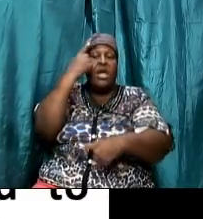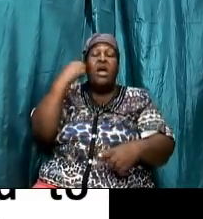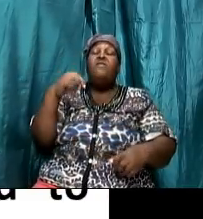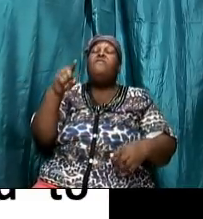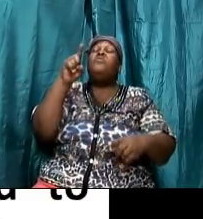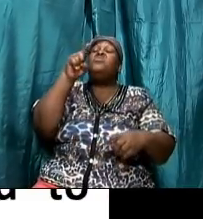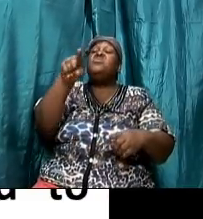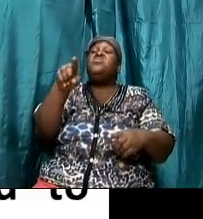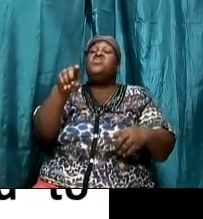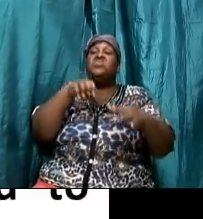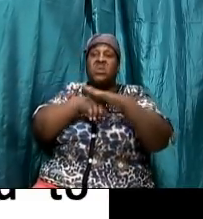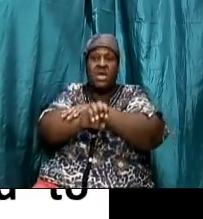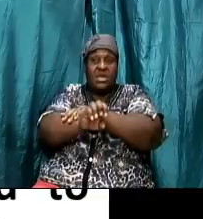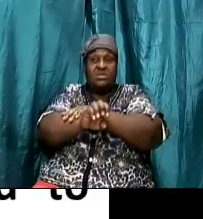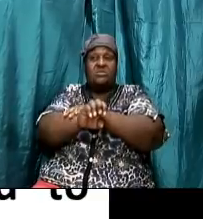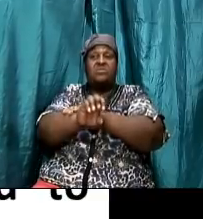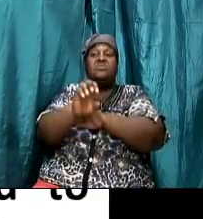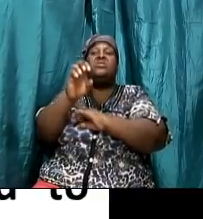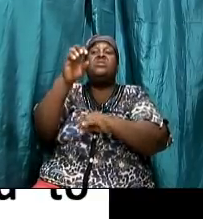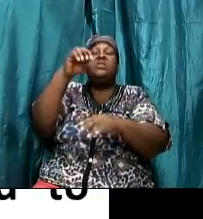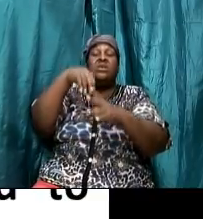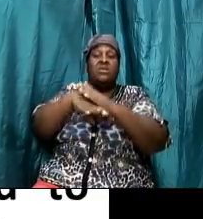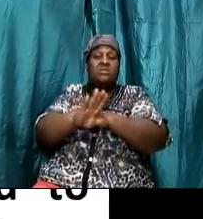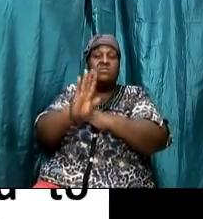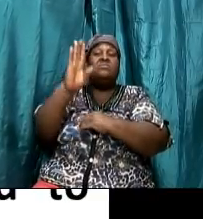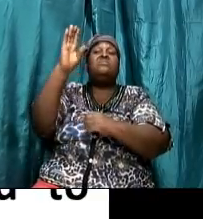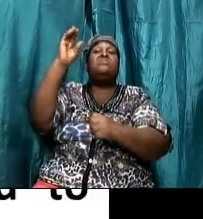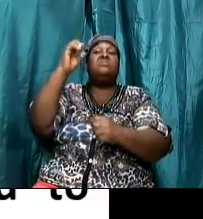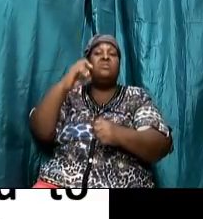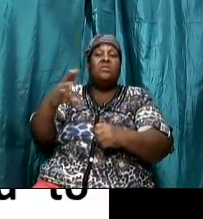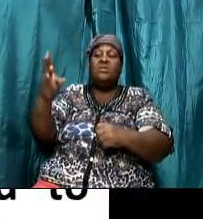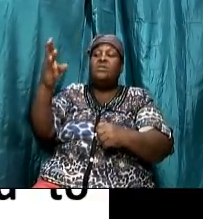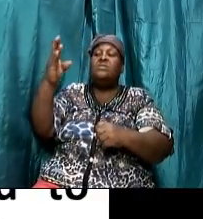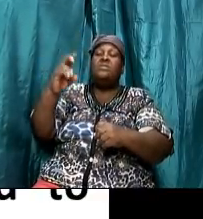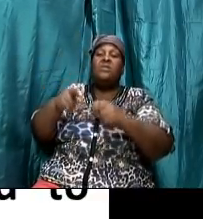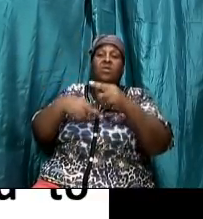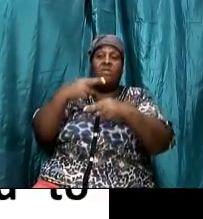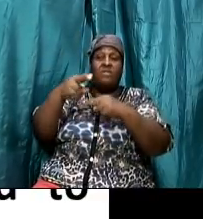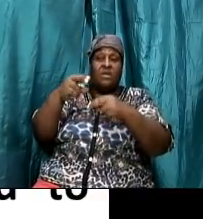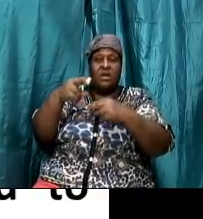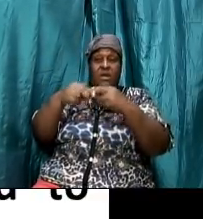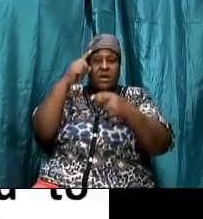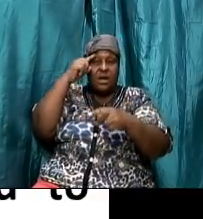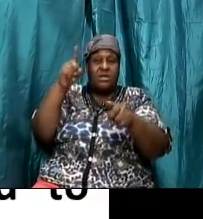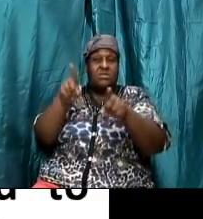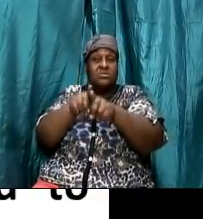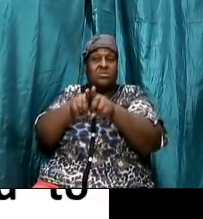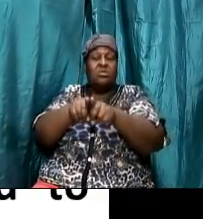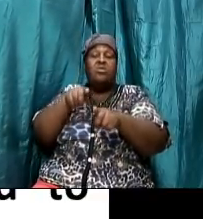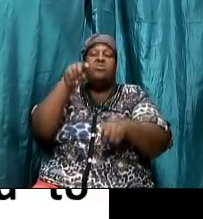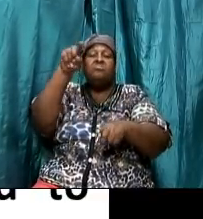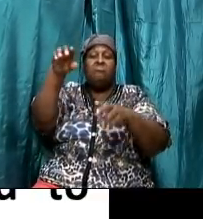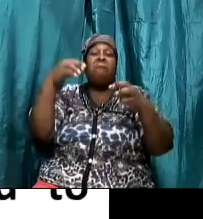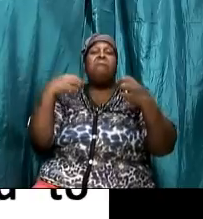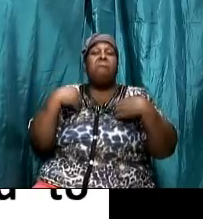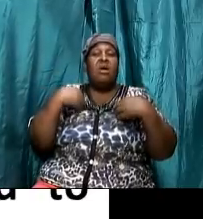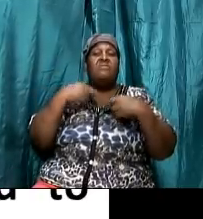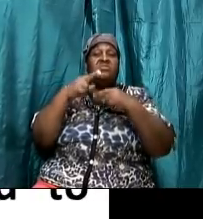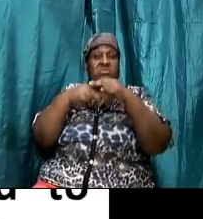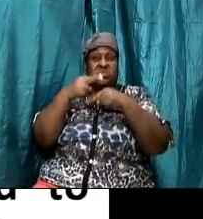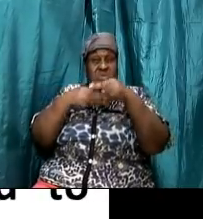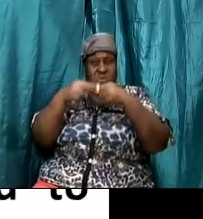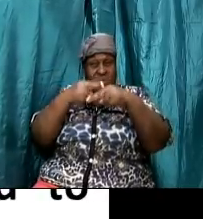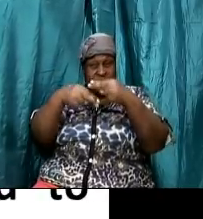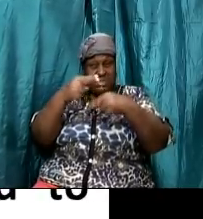covenant you had to be circumcised so because you had to be circumcised to enter the covenant it was far superior